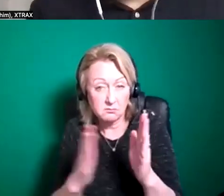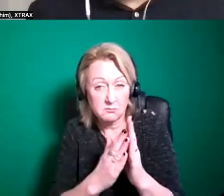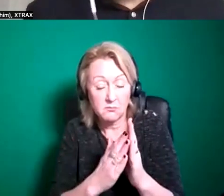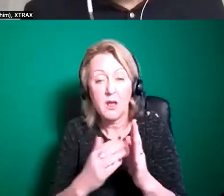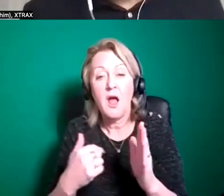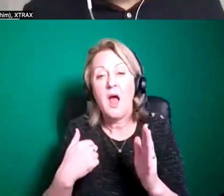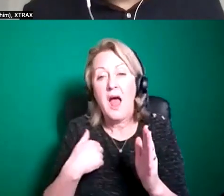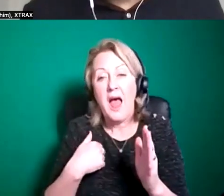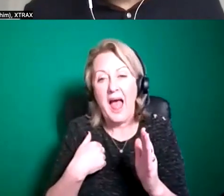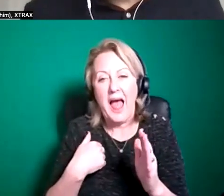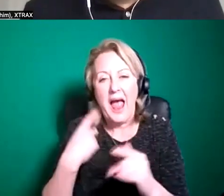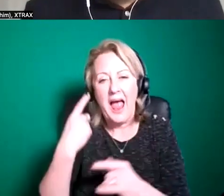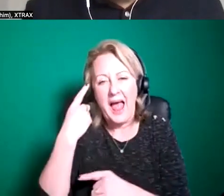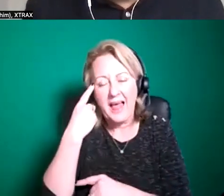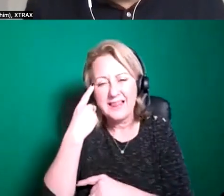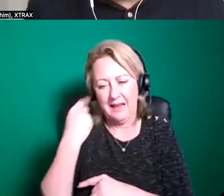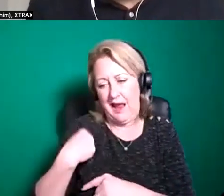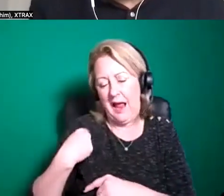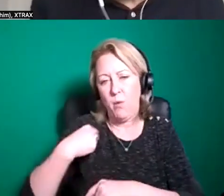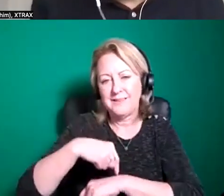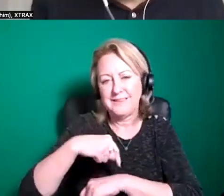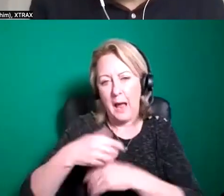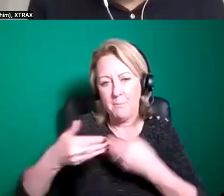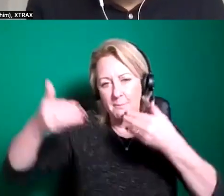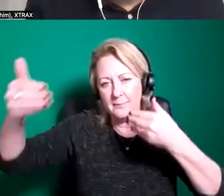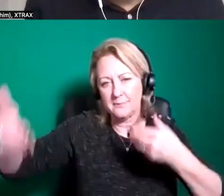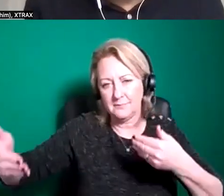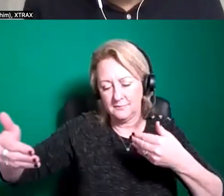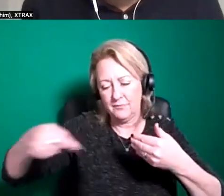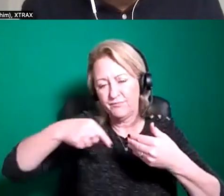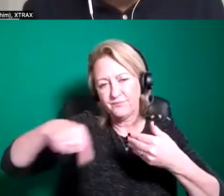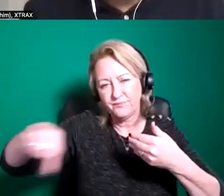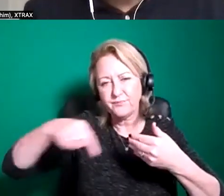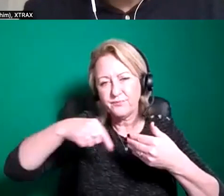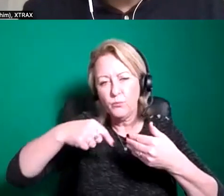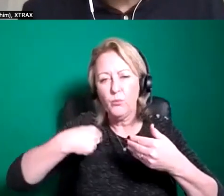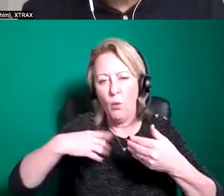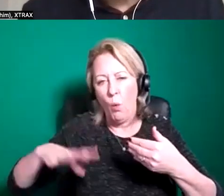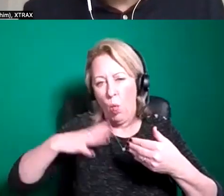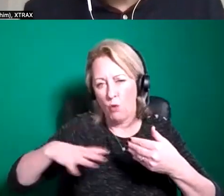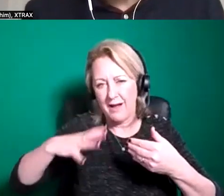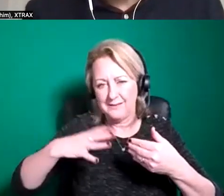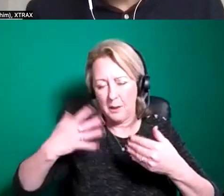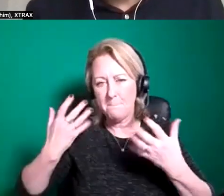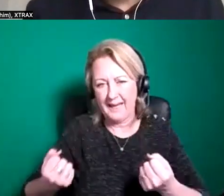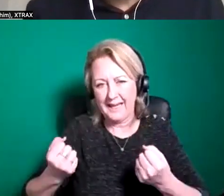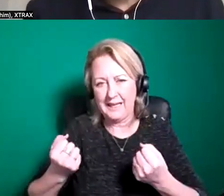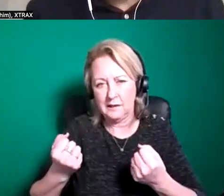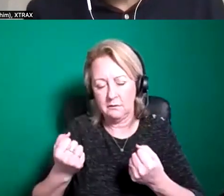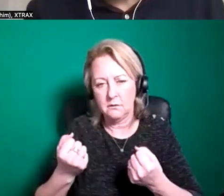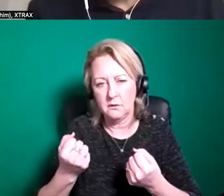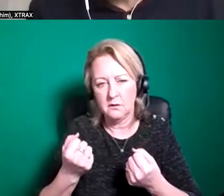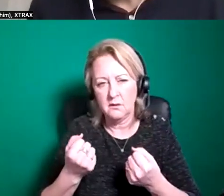we would be working with for without walls um are that we've already kind of programmed air kind of commissions for